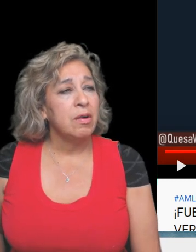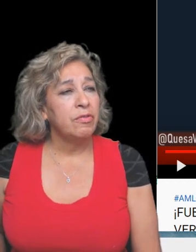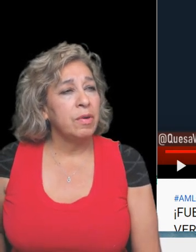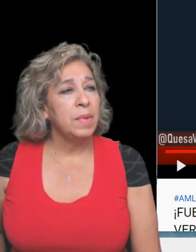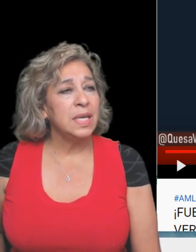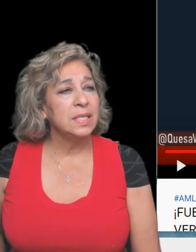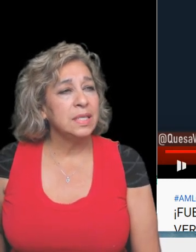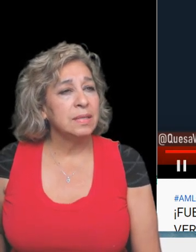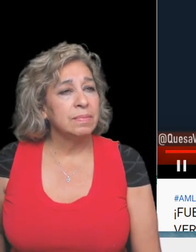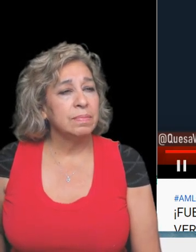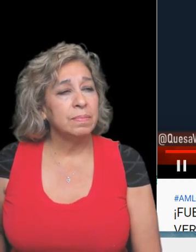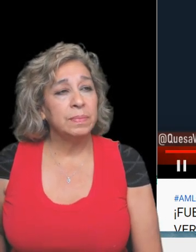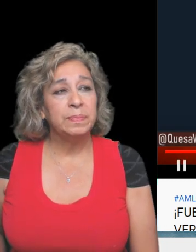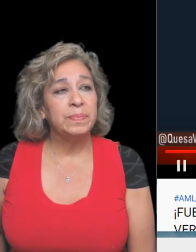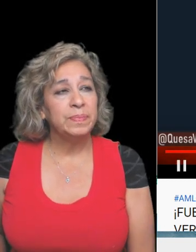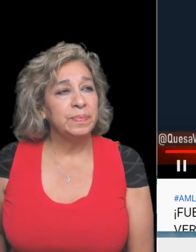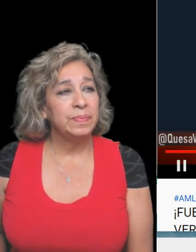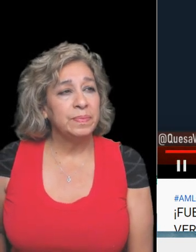from us.